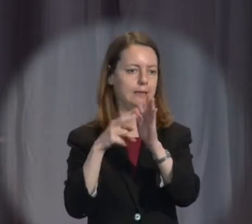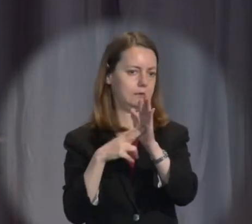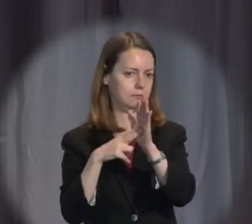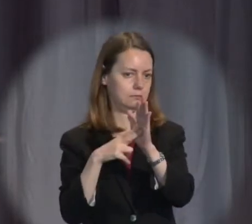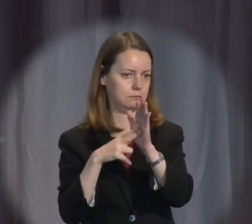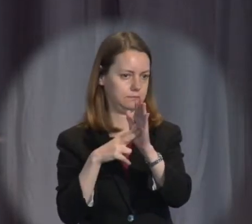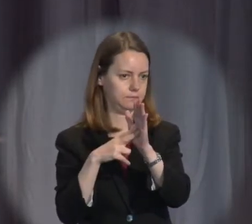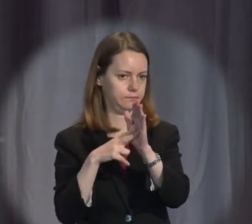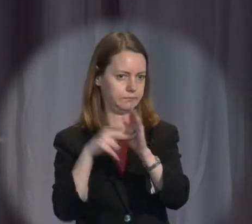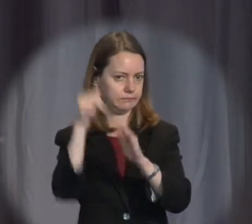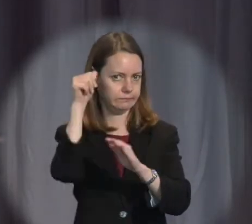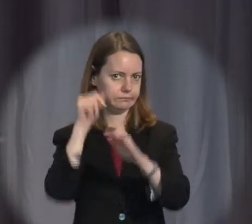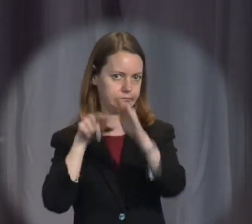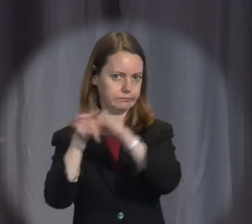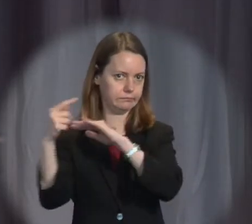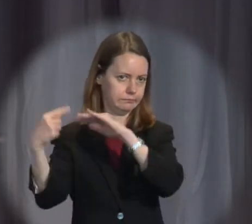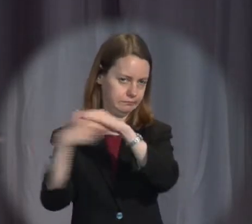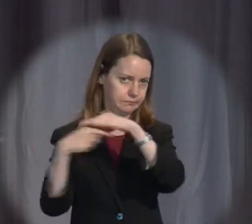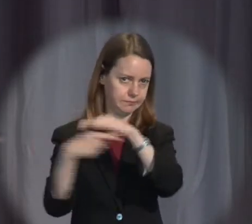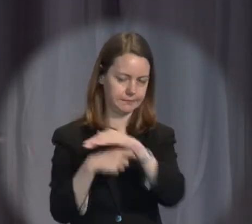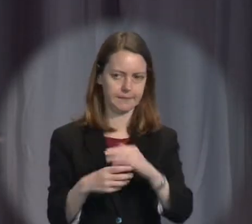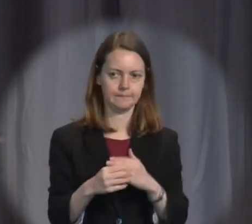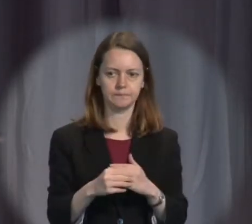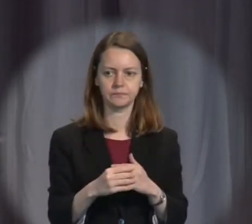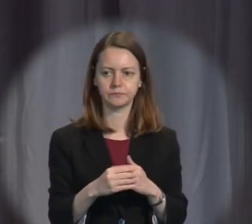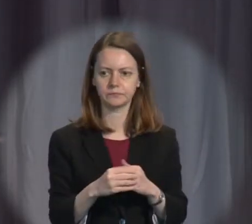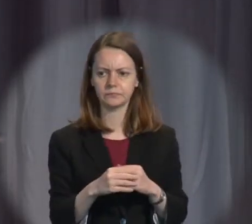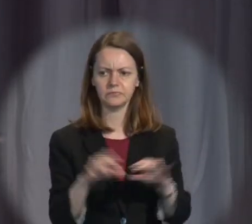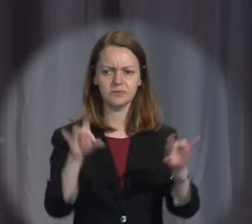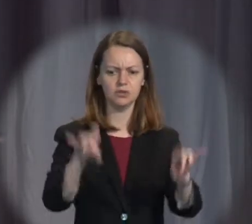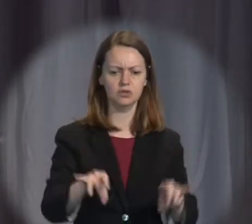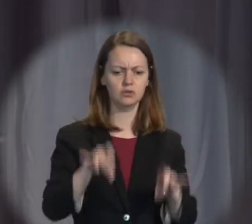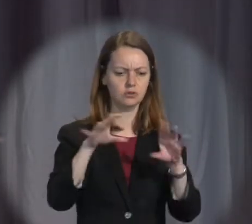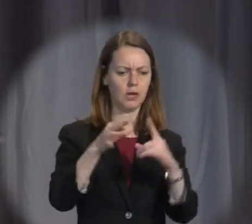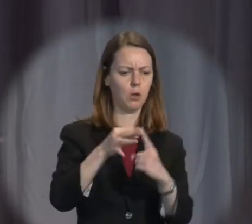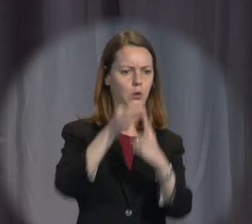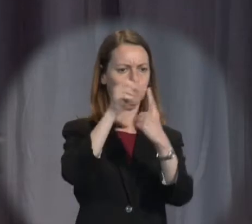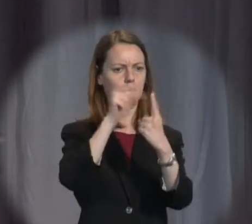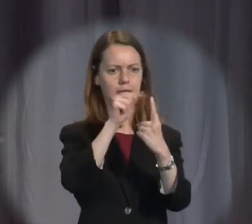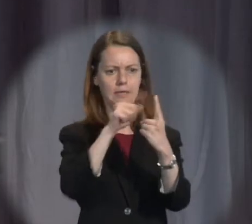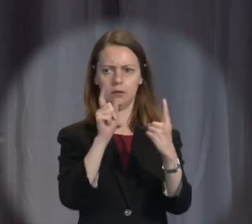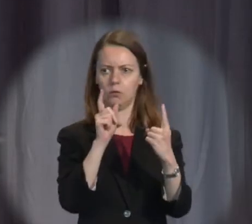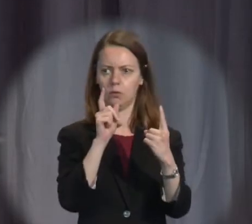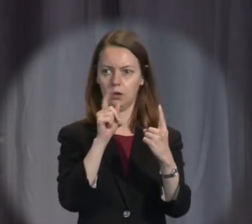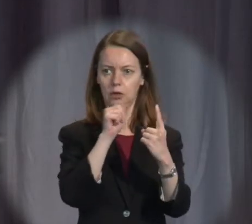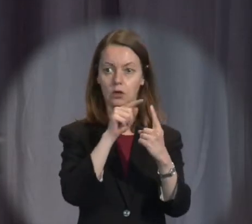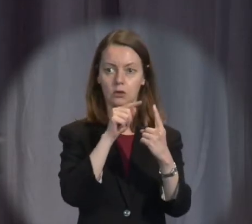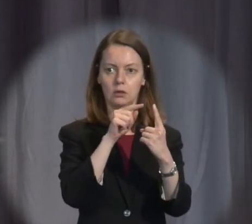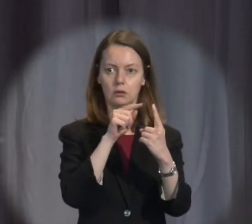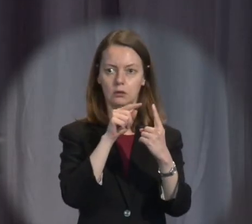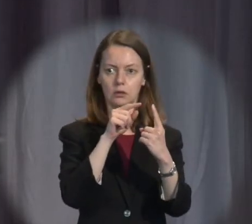Well firstly what do I mean by Australian exceptionalism or unique approach to international law?